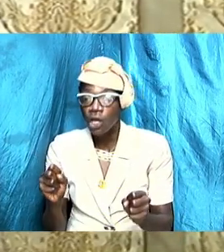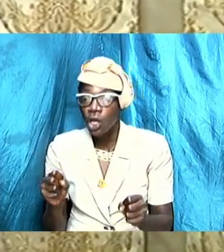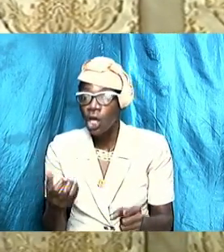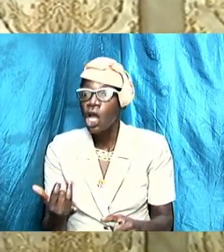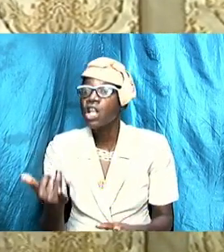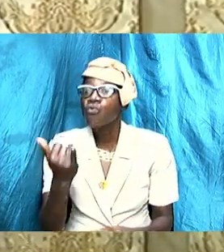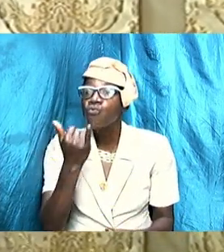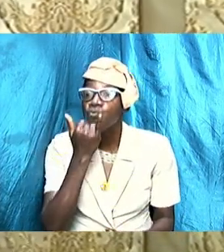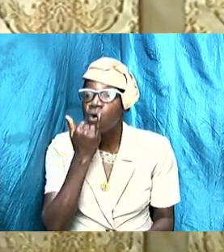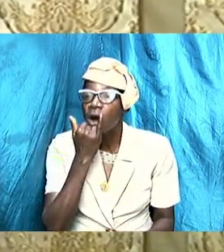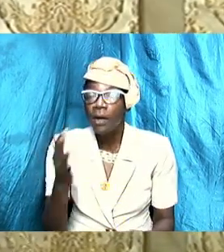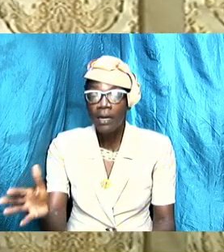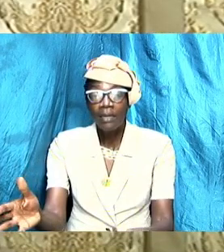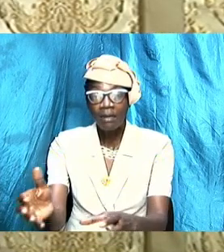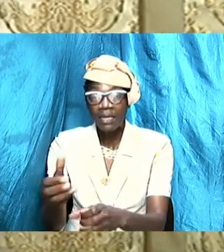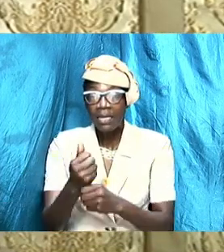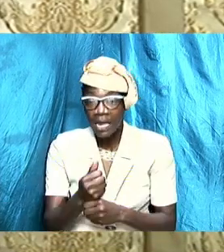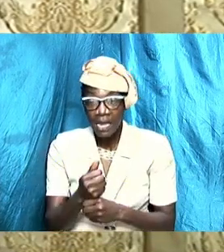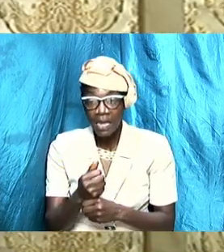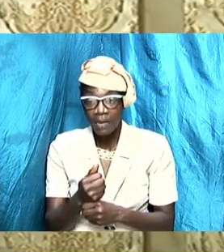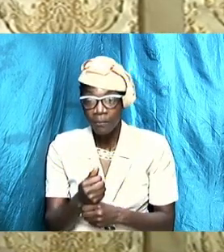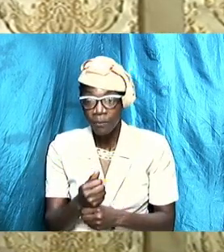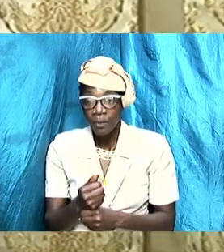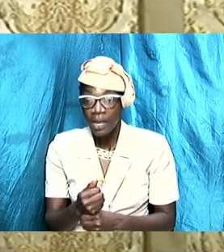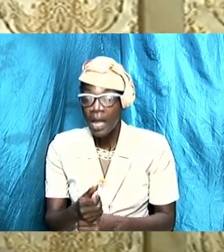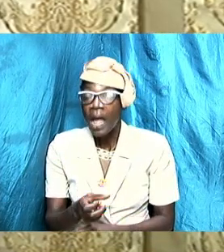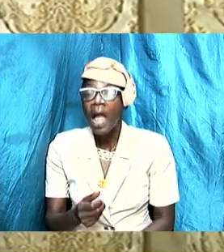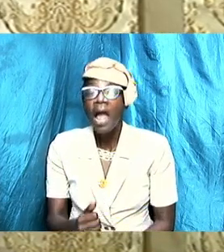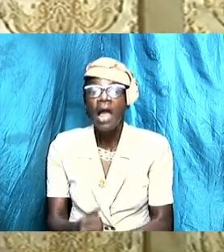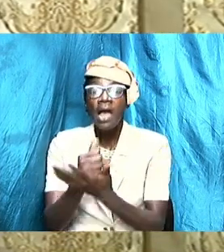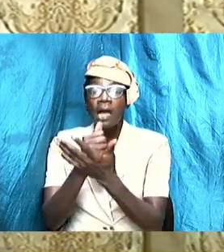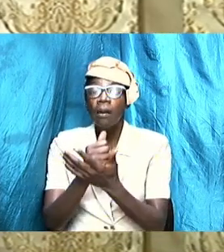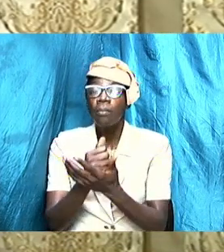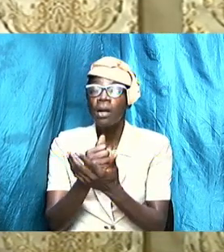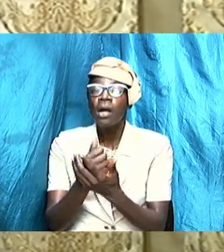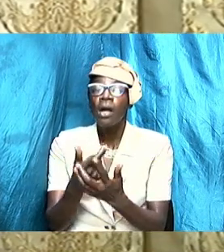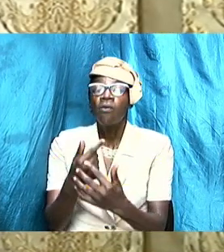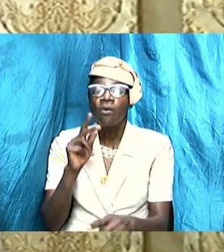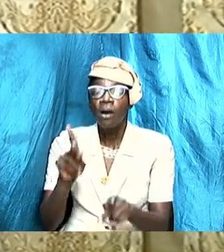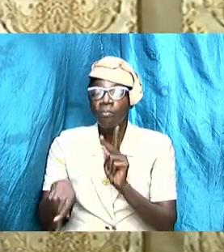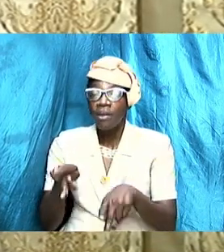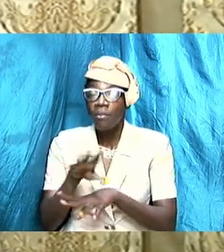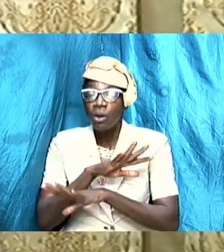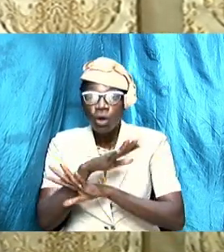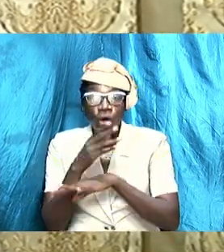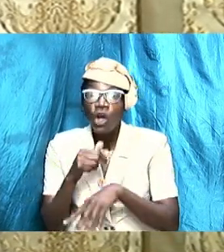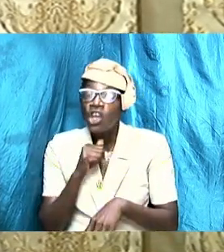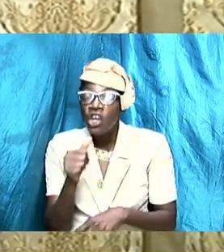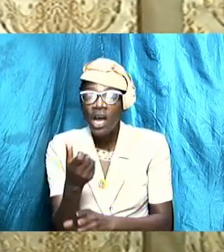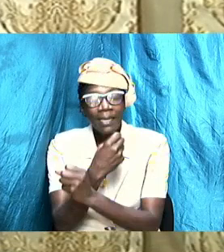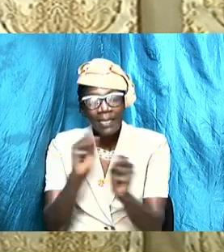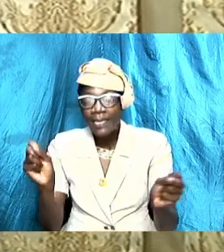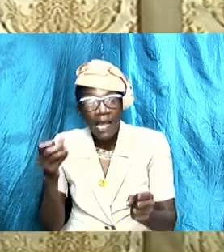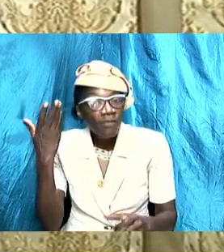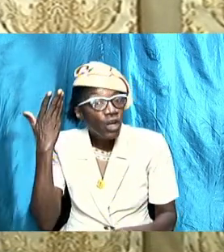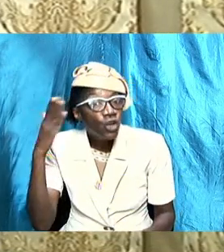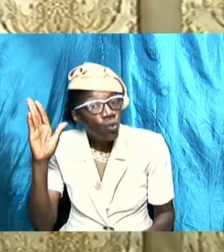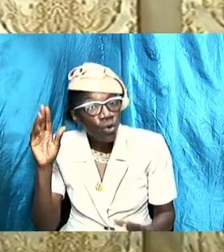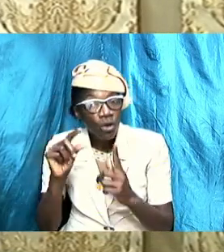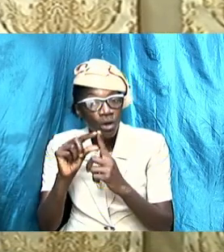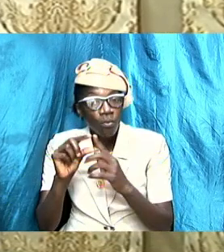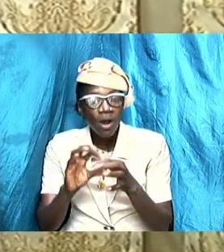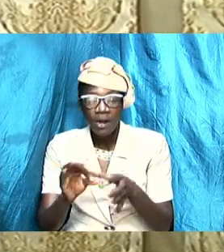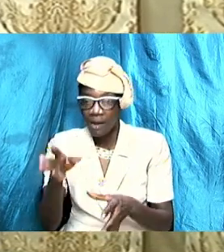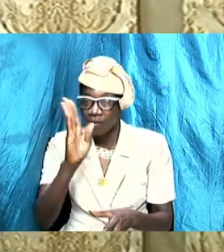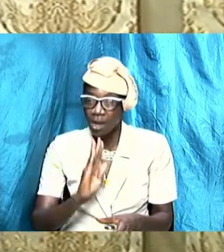guide from people who are unsaved. They don't know the word of God. They don't know how to guide you according to the